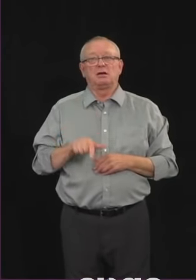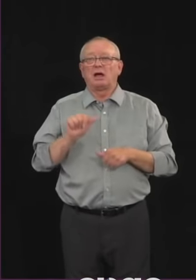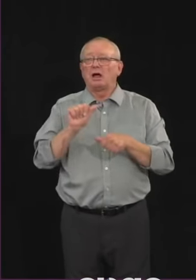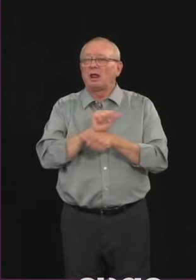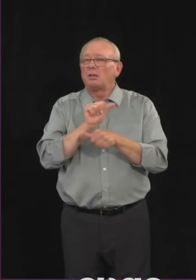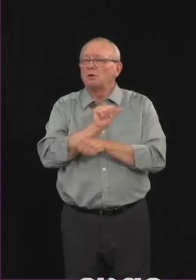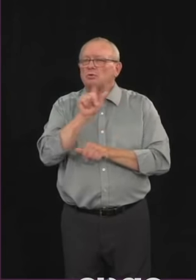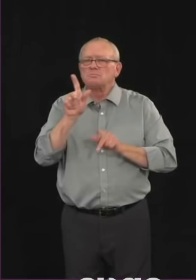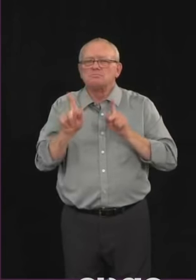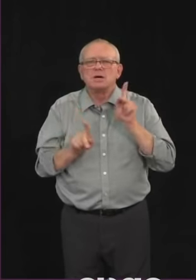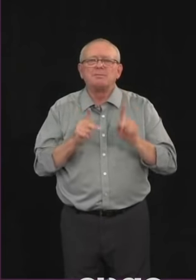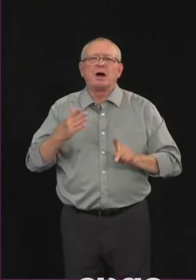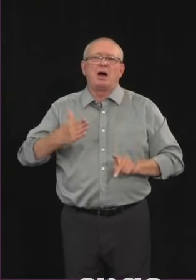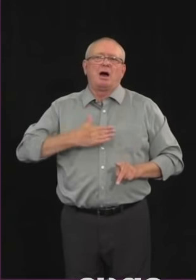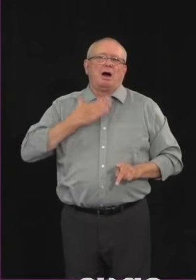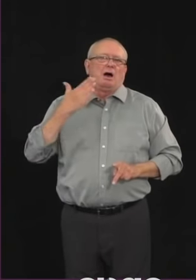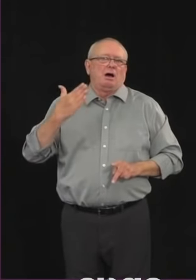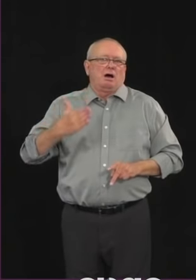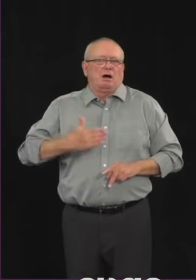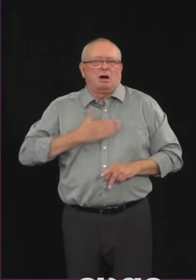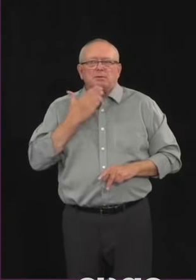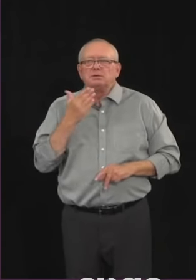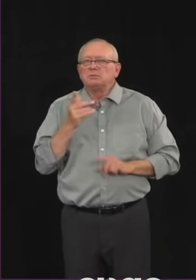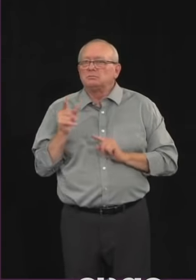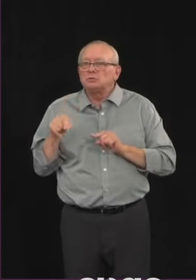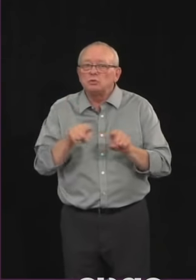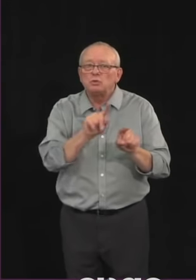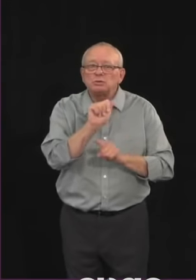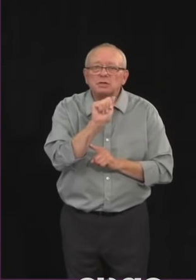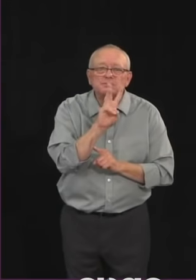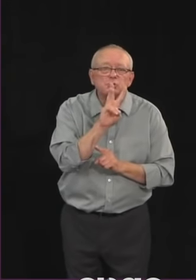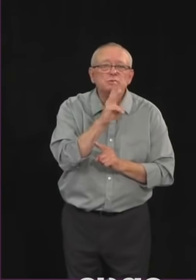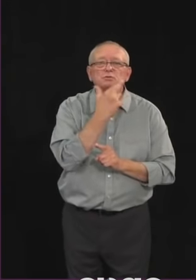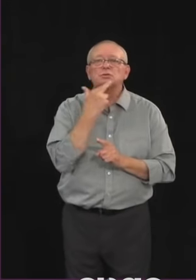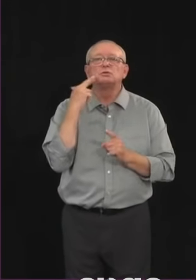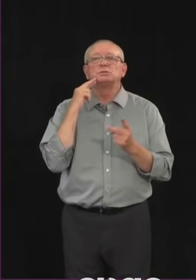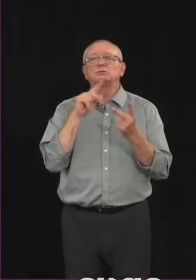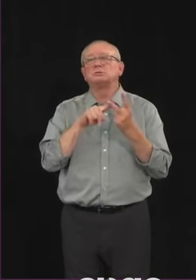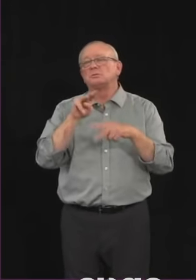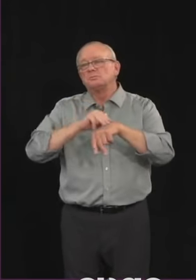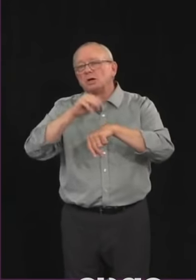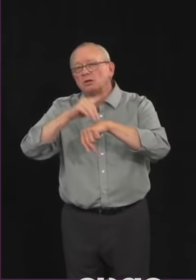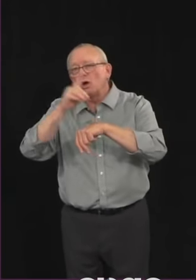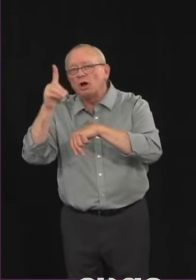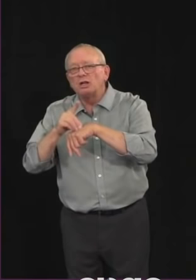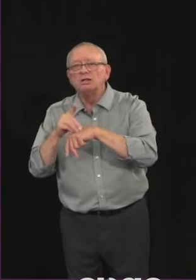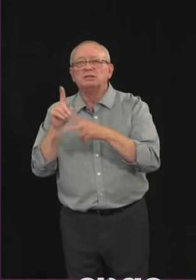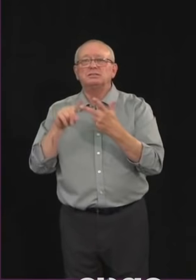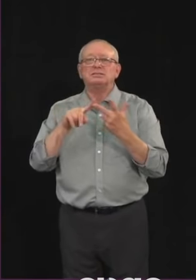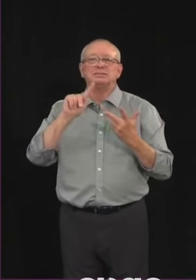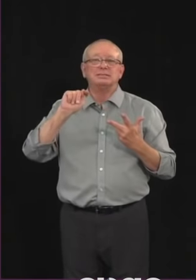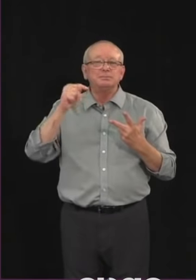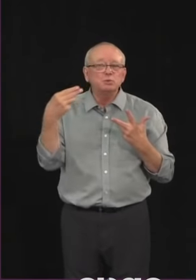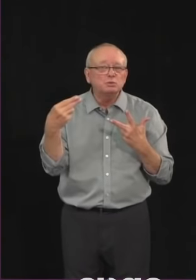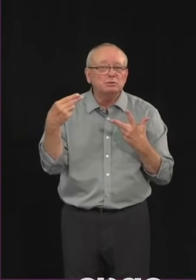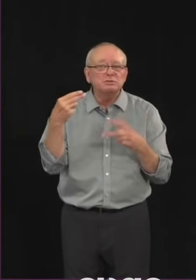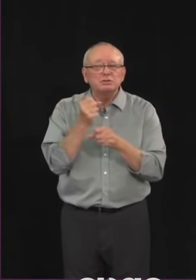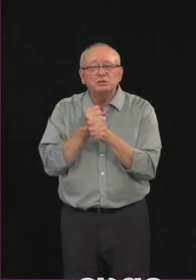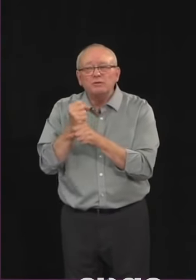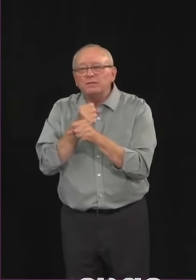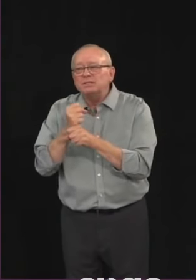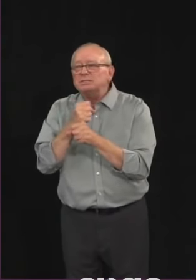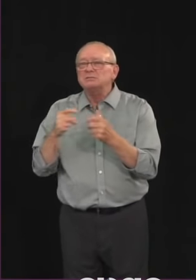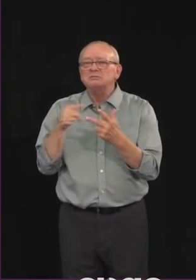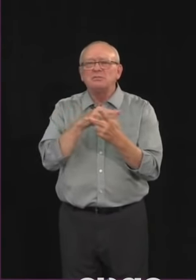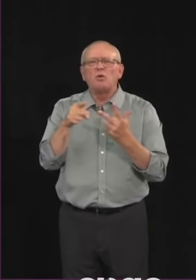restaurant partners at A&W, McDonald's Canada and Tim Hortons and as well from a wide range of other community